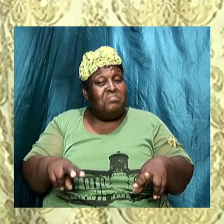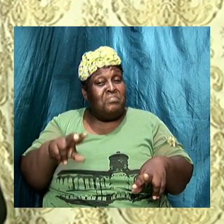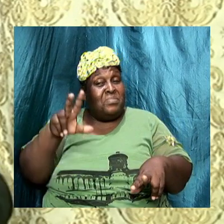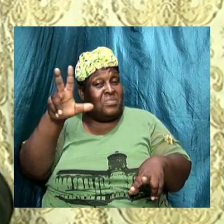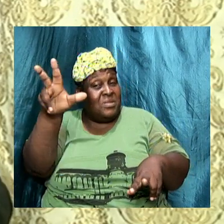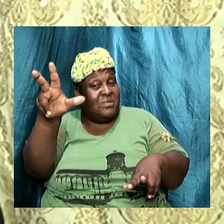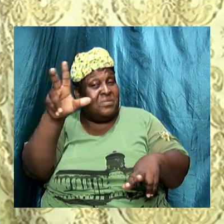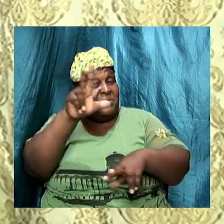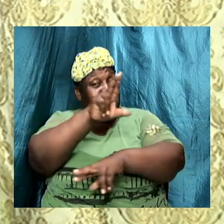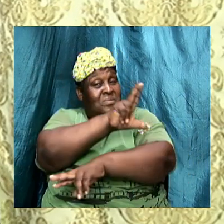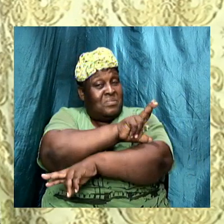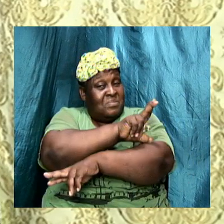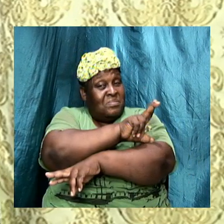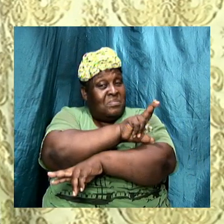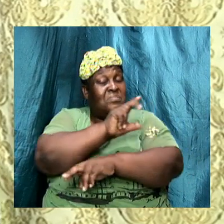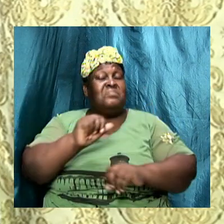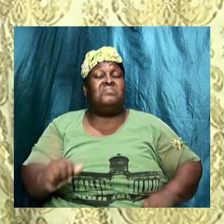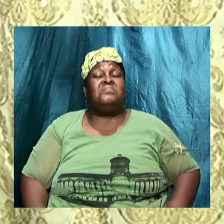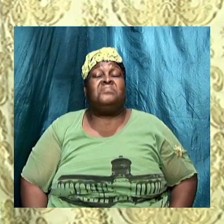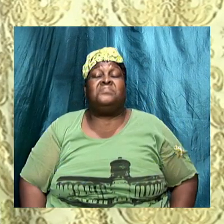in a literal sense